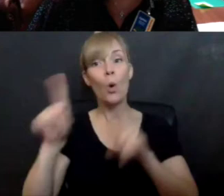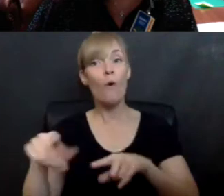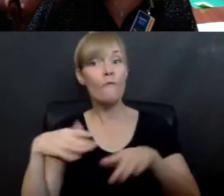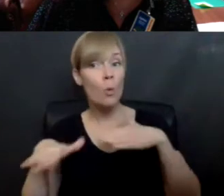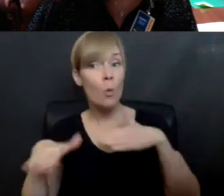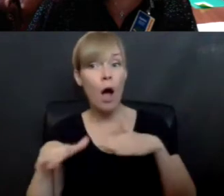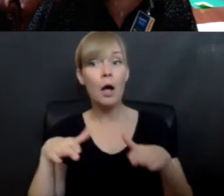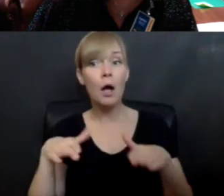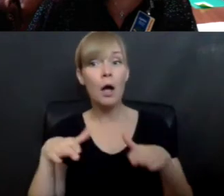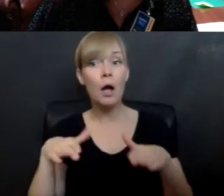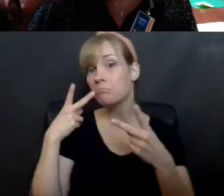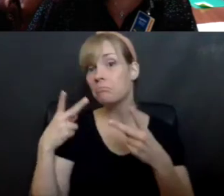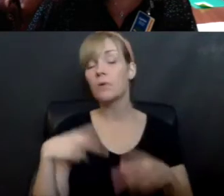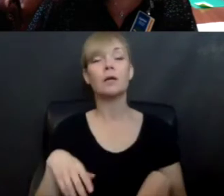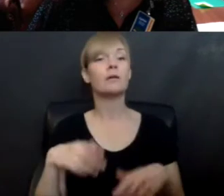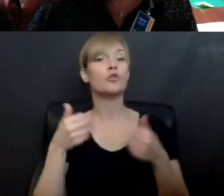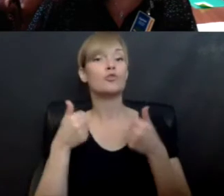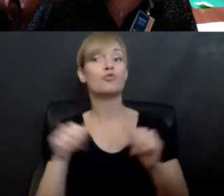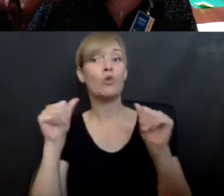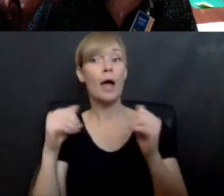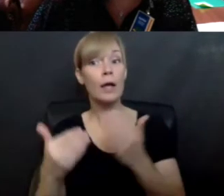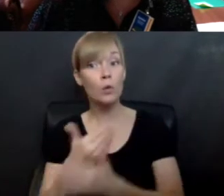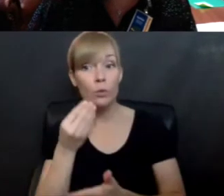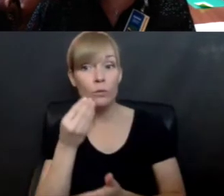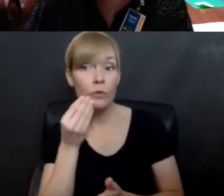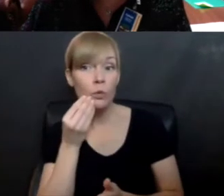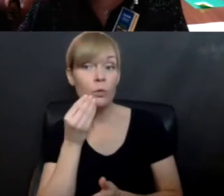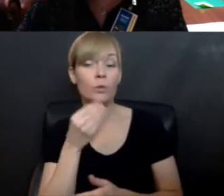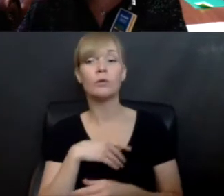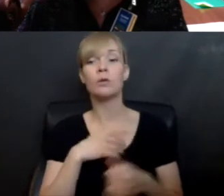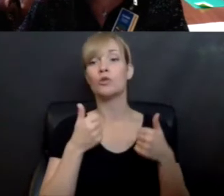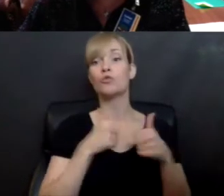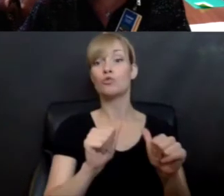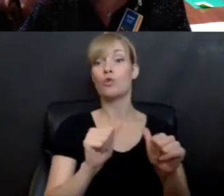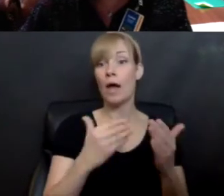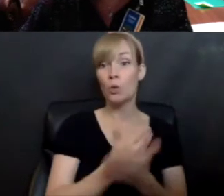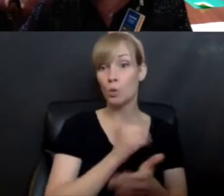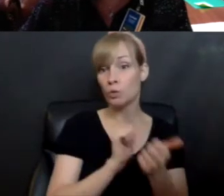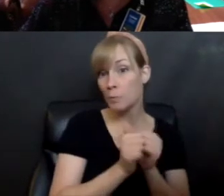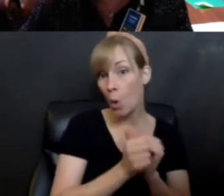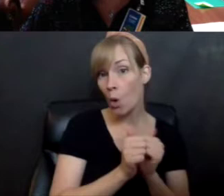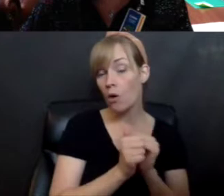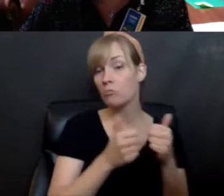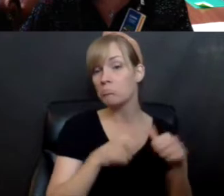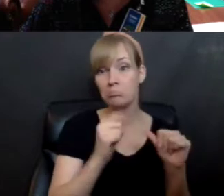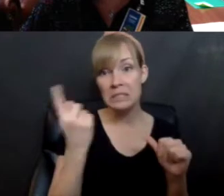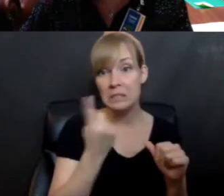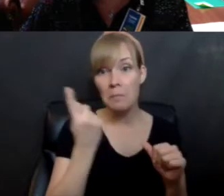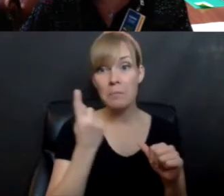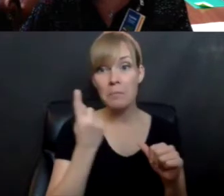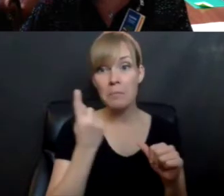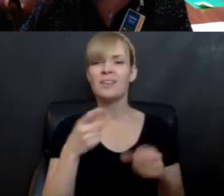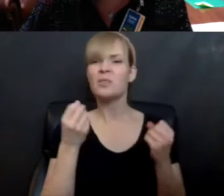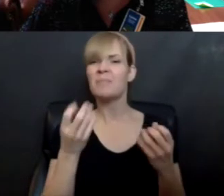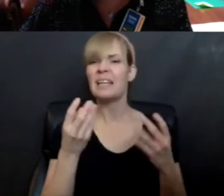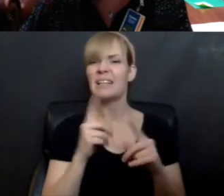Try a new food that you haven't tried before. Try a new sport or activity. Right? There's all different kinds of